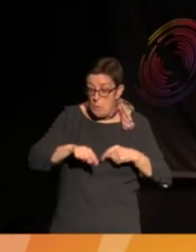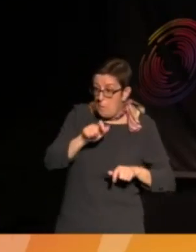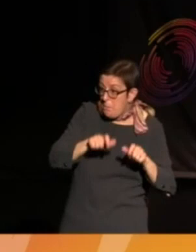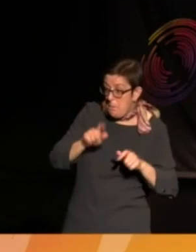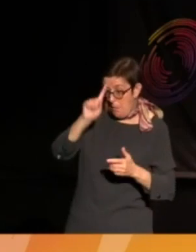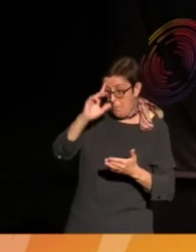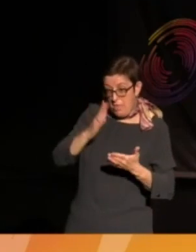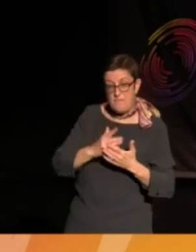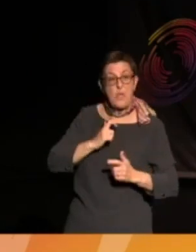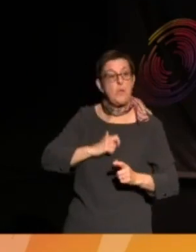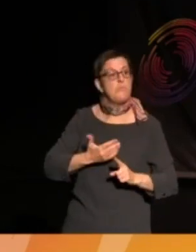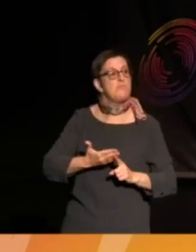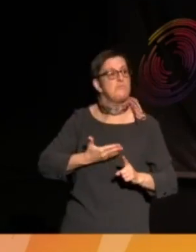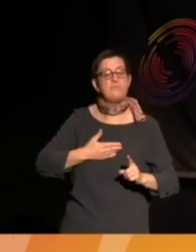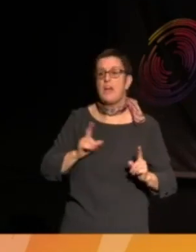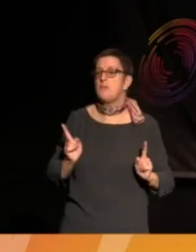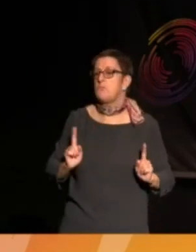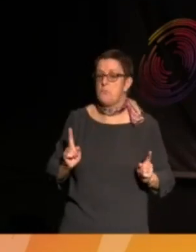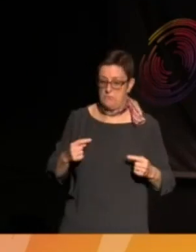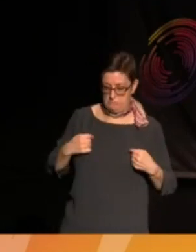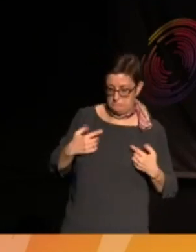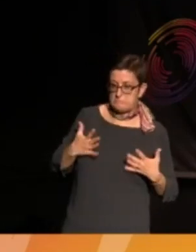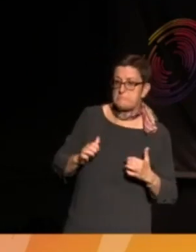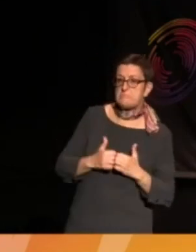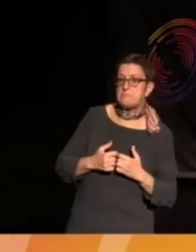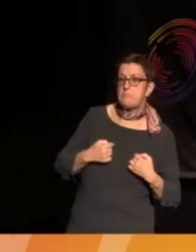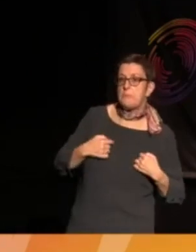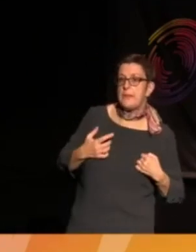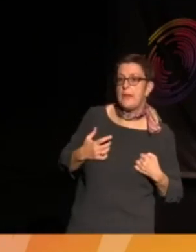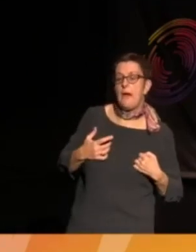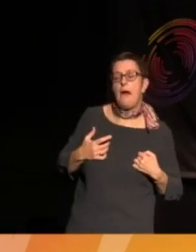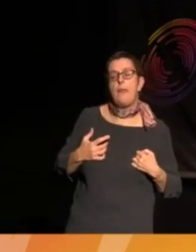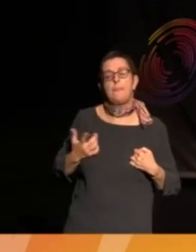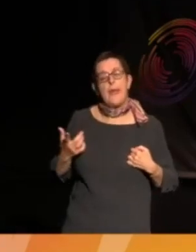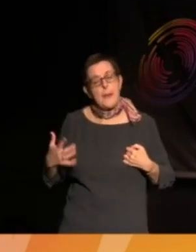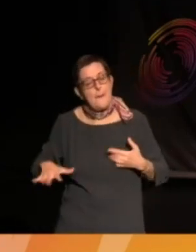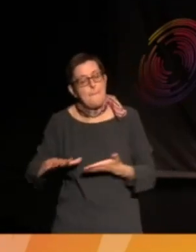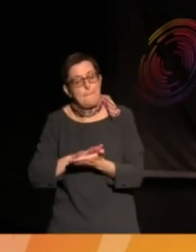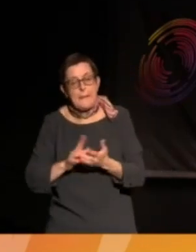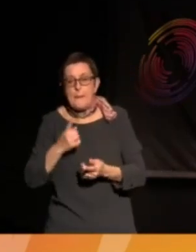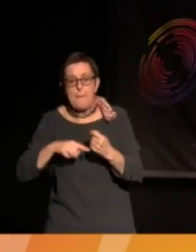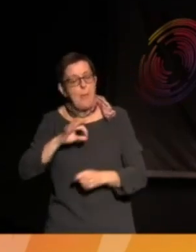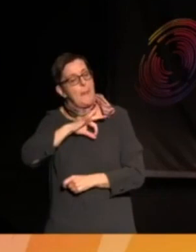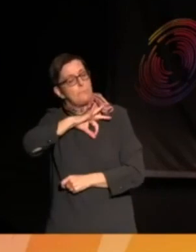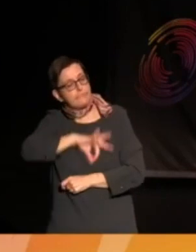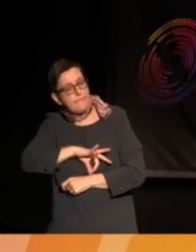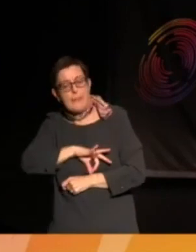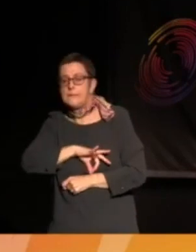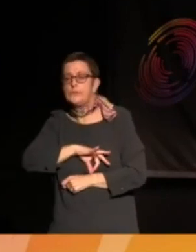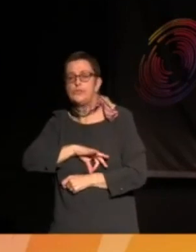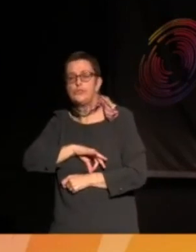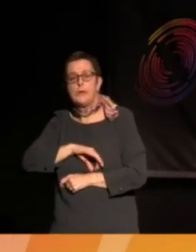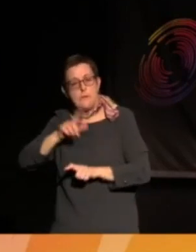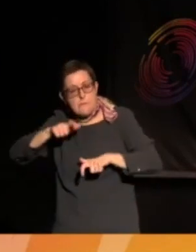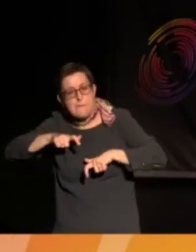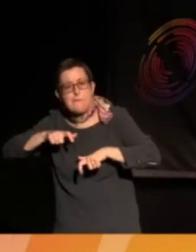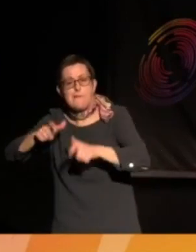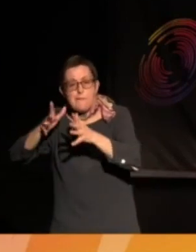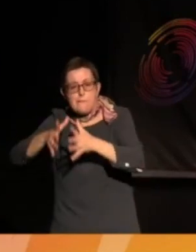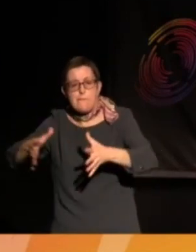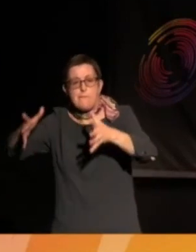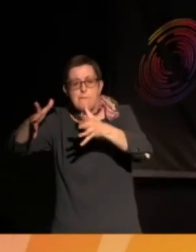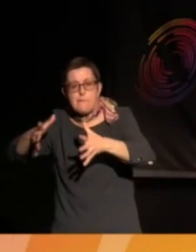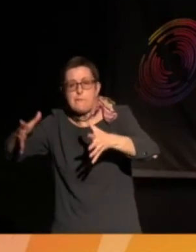rights, and the fact of that entrenches privilege then, doesn't it? All forms of privilege are entrenched when you undermine public support